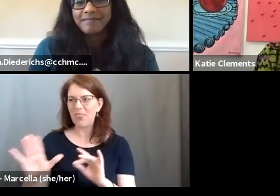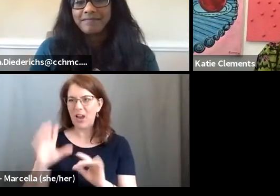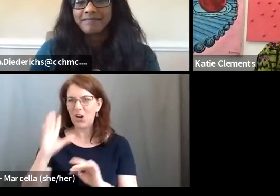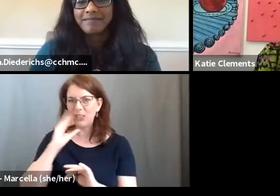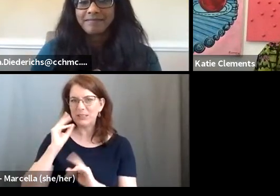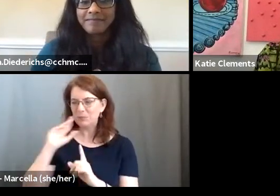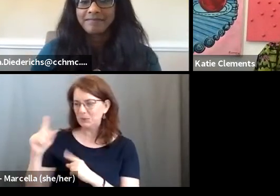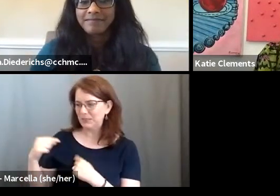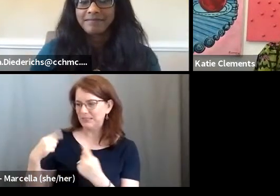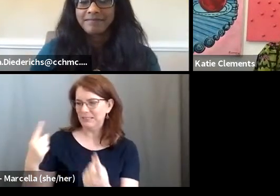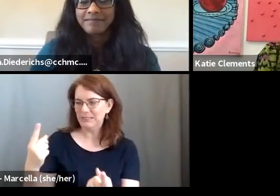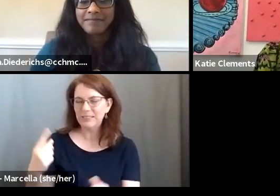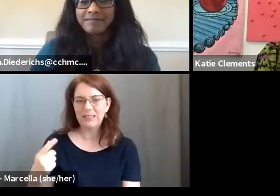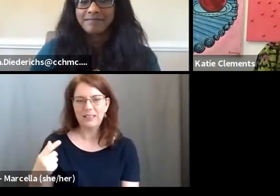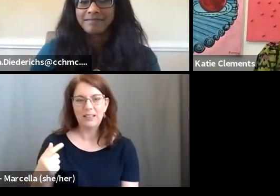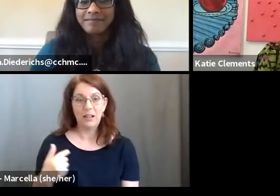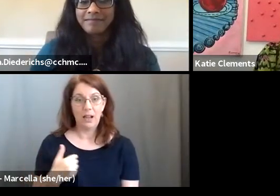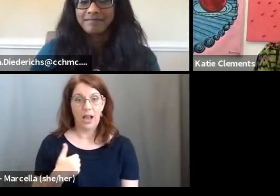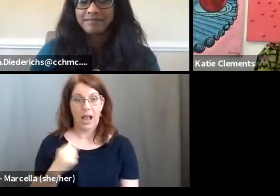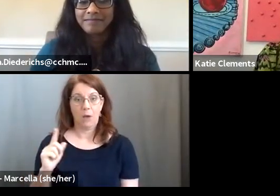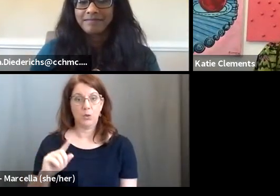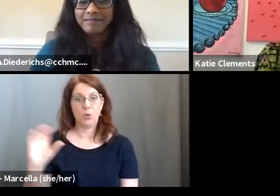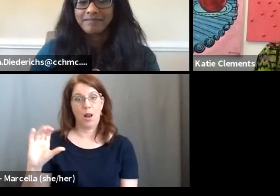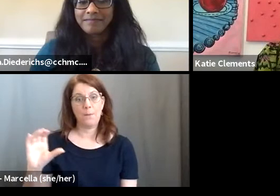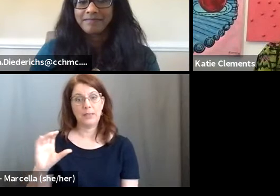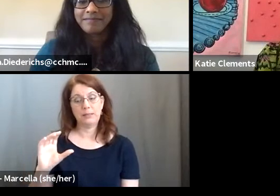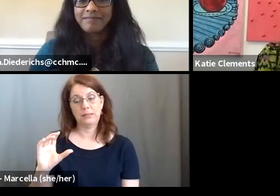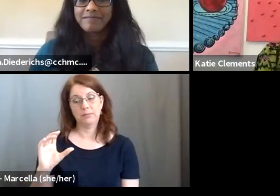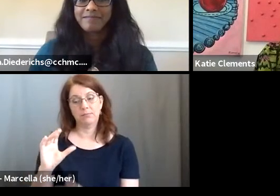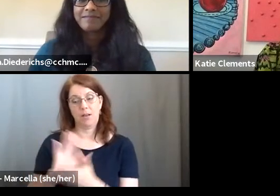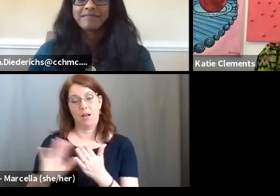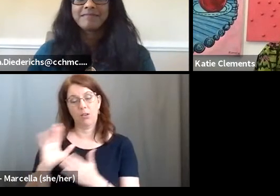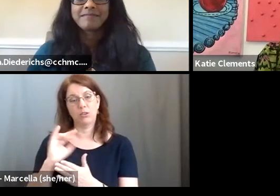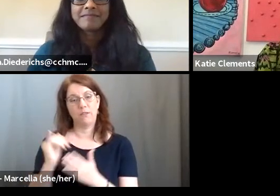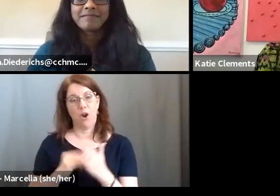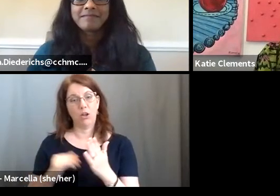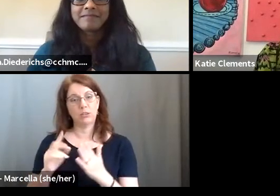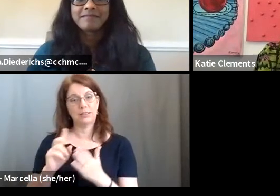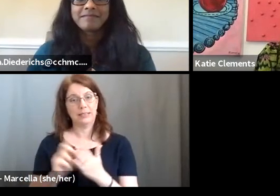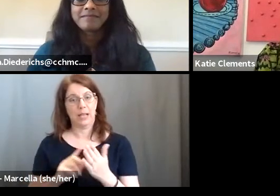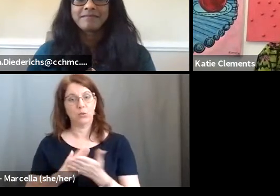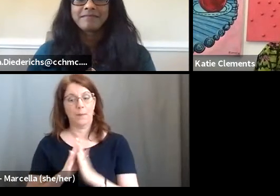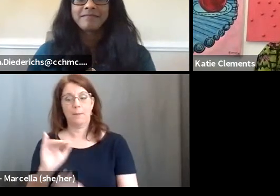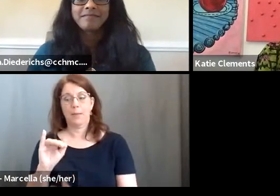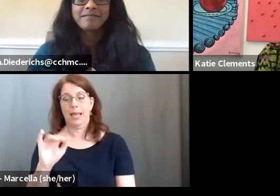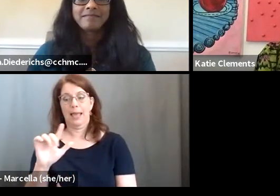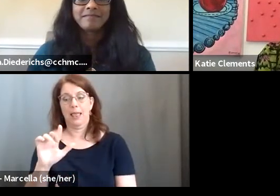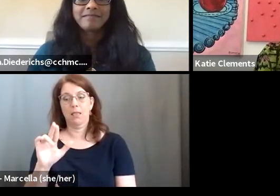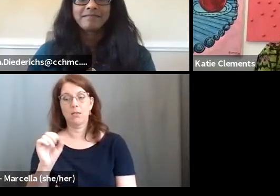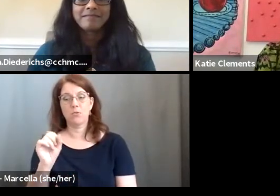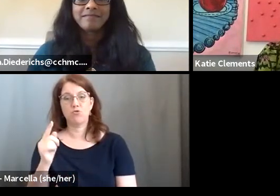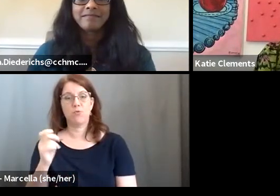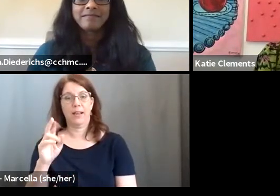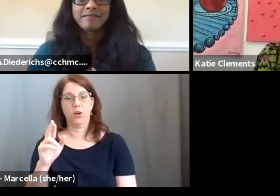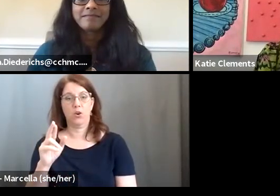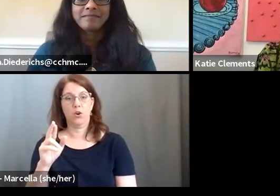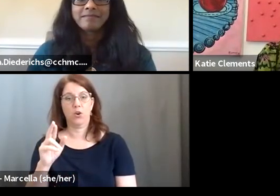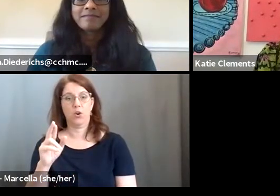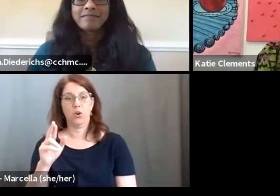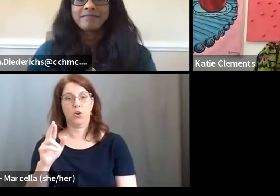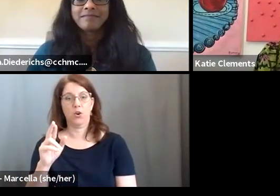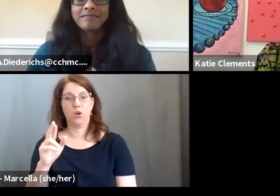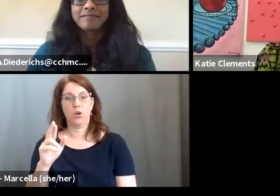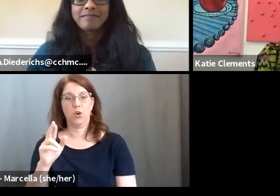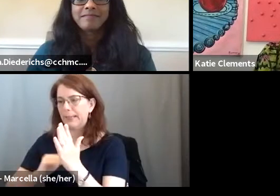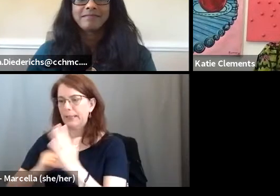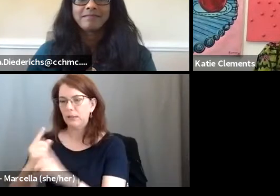me, I went to Columbus College of Art and Design to be an illustrator. So I spent four years doing more of the painting